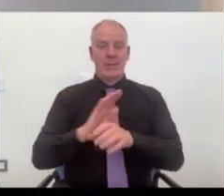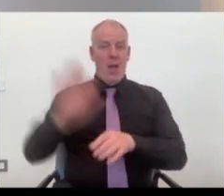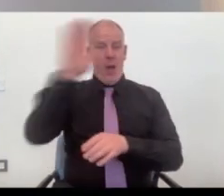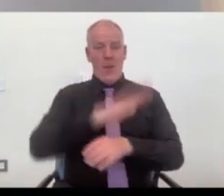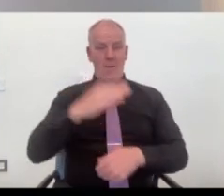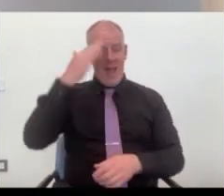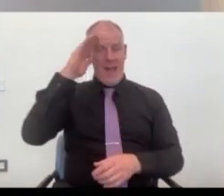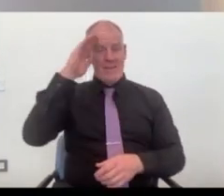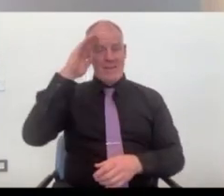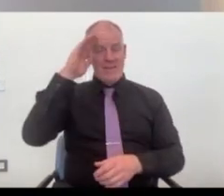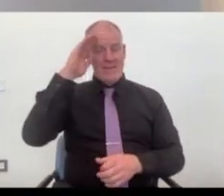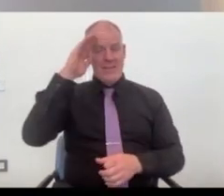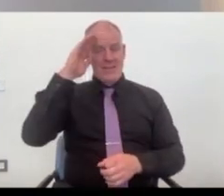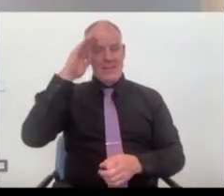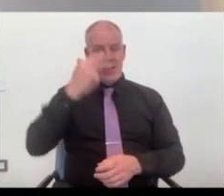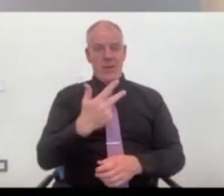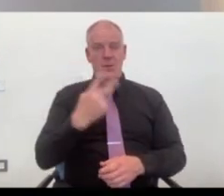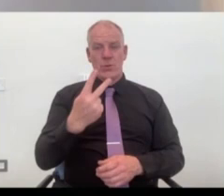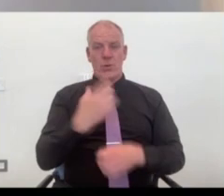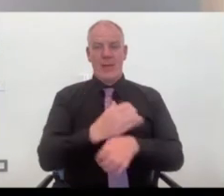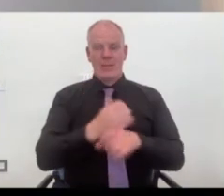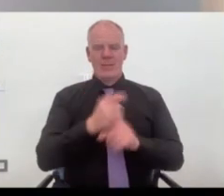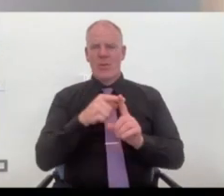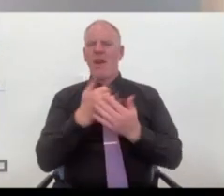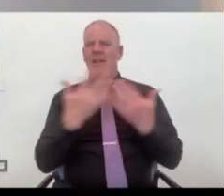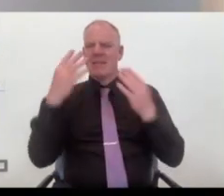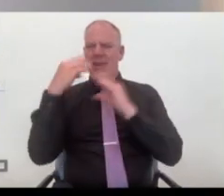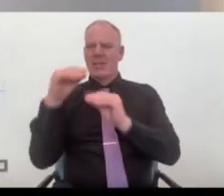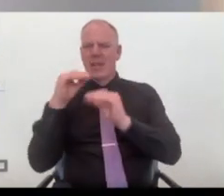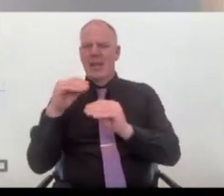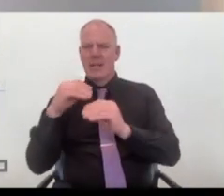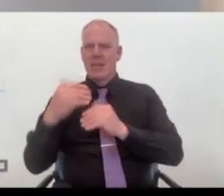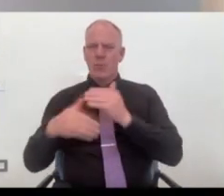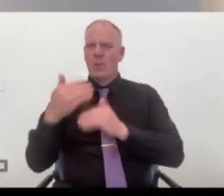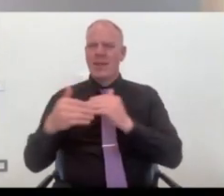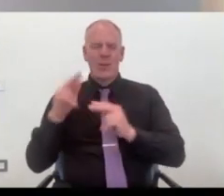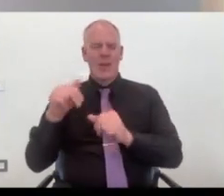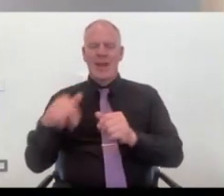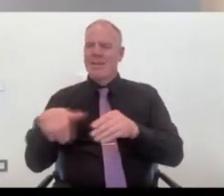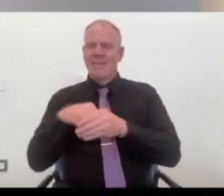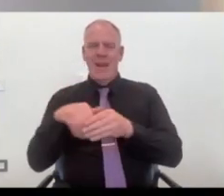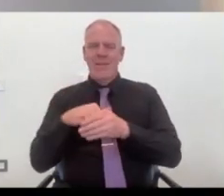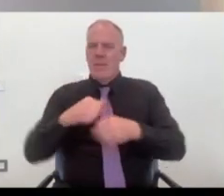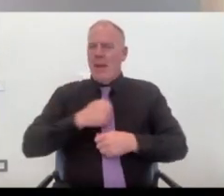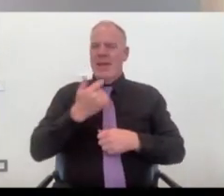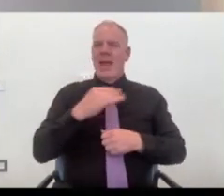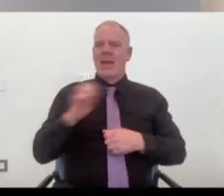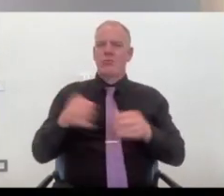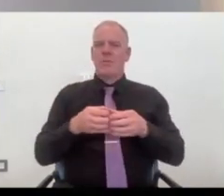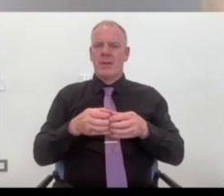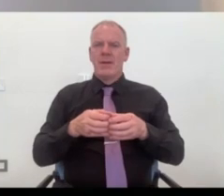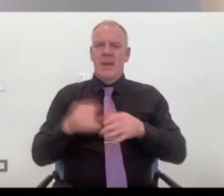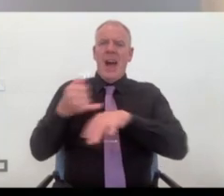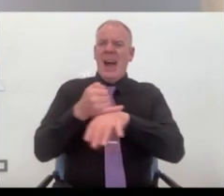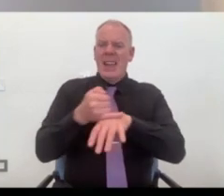And I think like there is a lot of educational processes, you could say, at my age group that are the island of